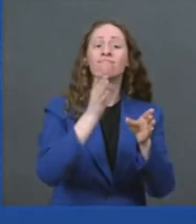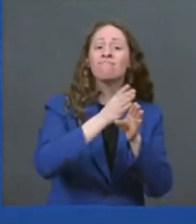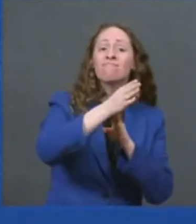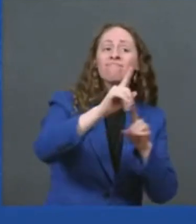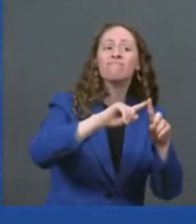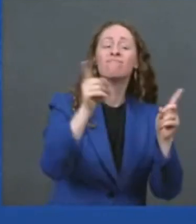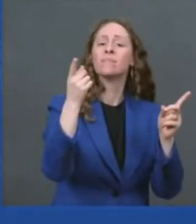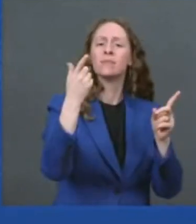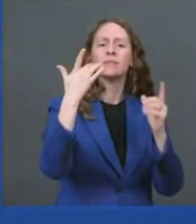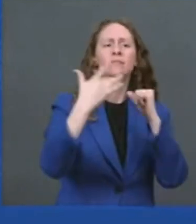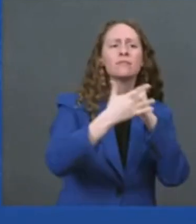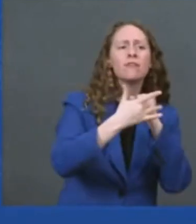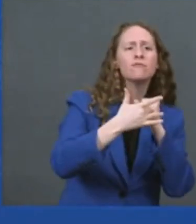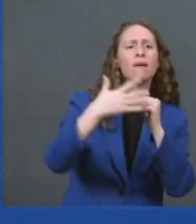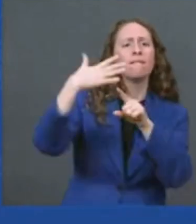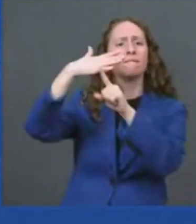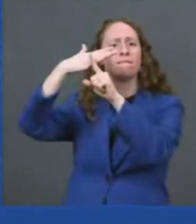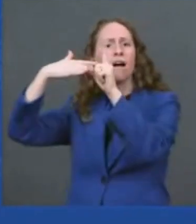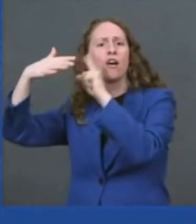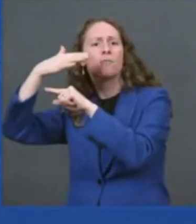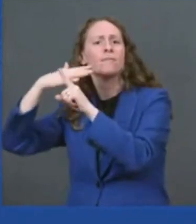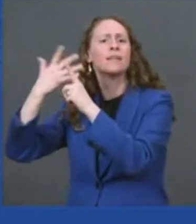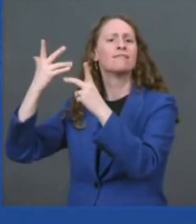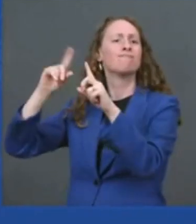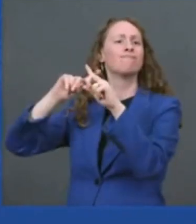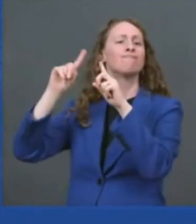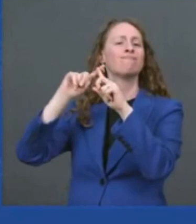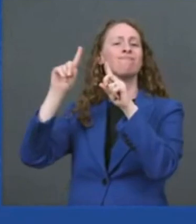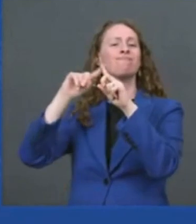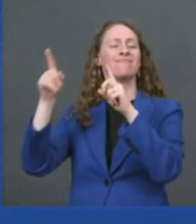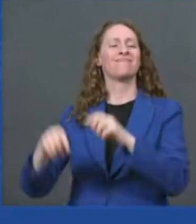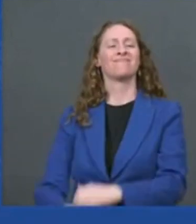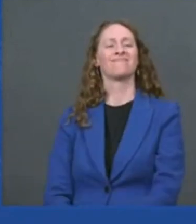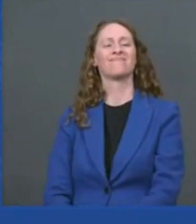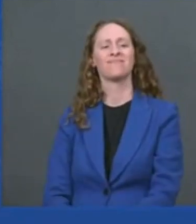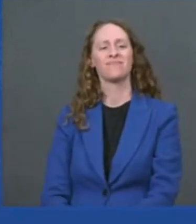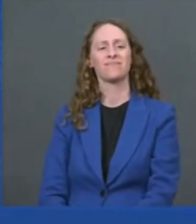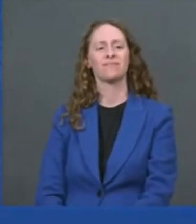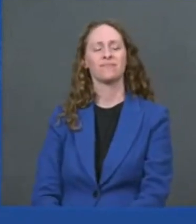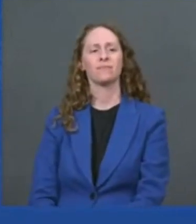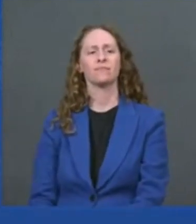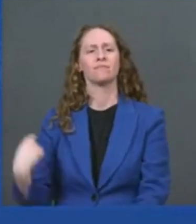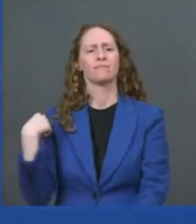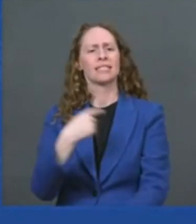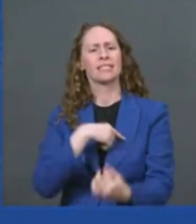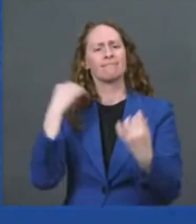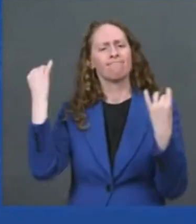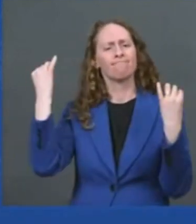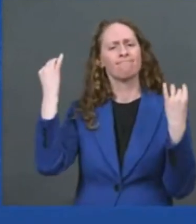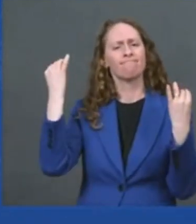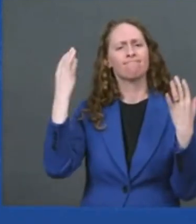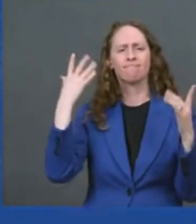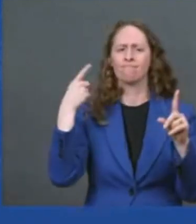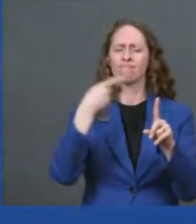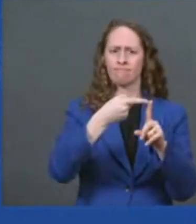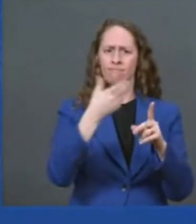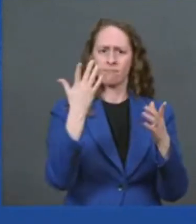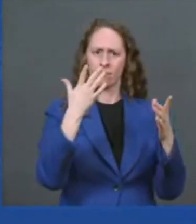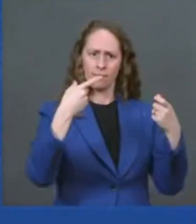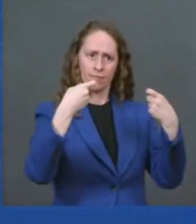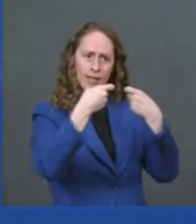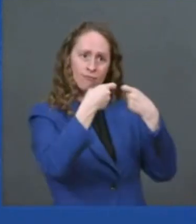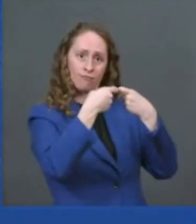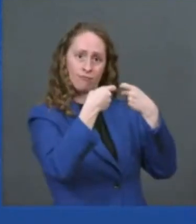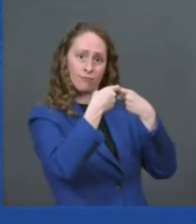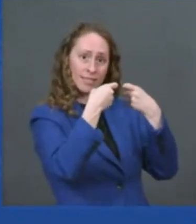electrify transportation this vision of transport powered by renewable energy has inspired our